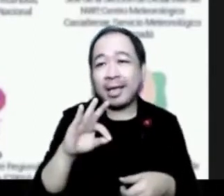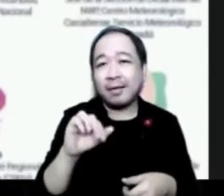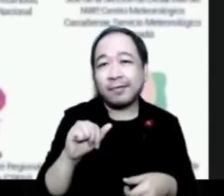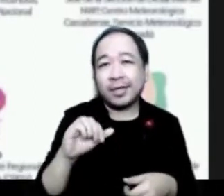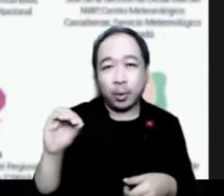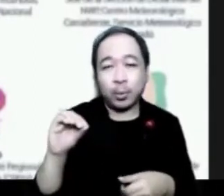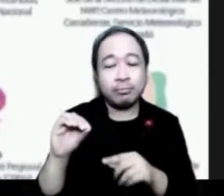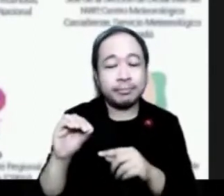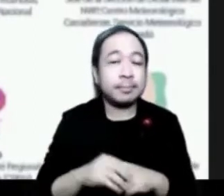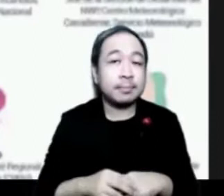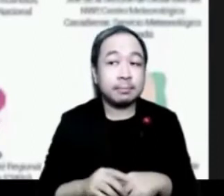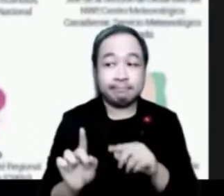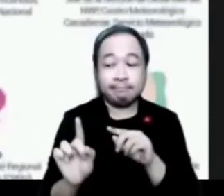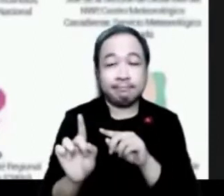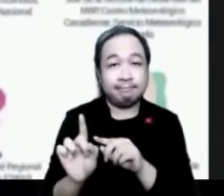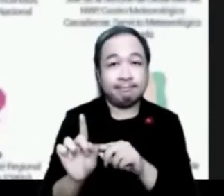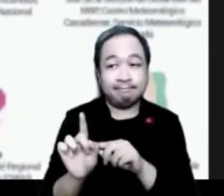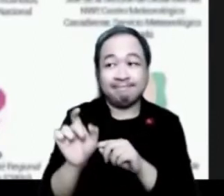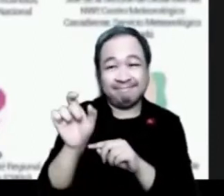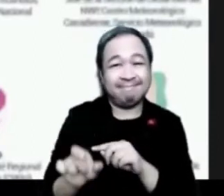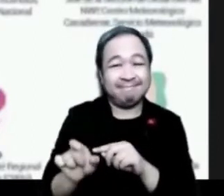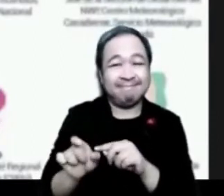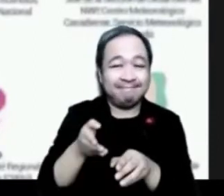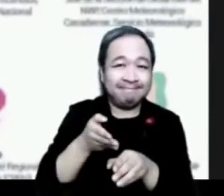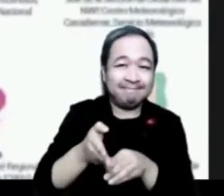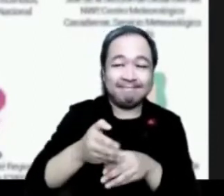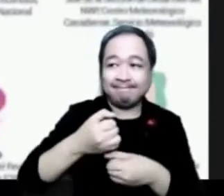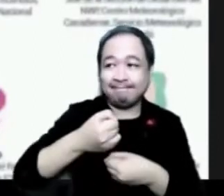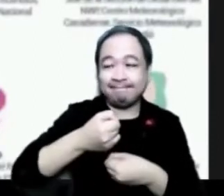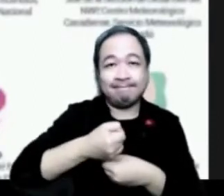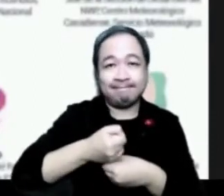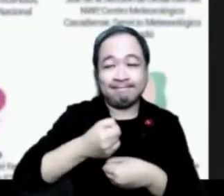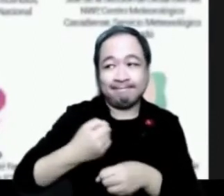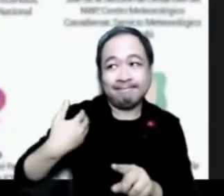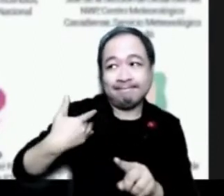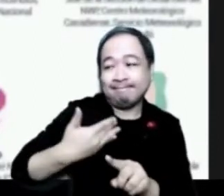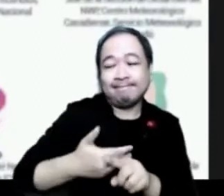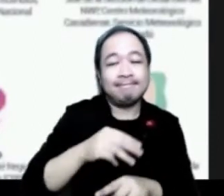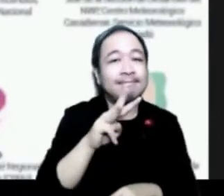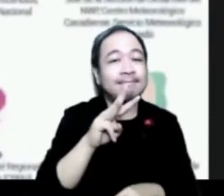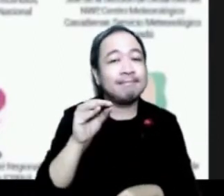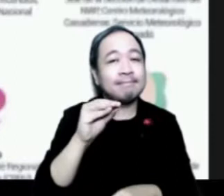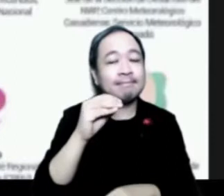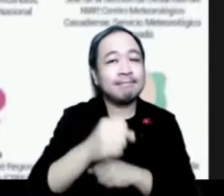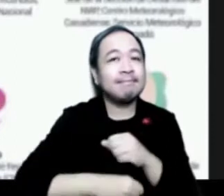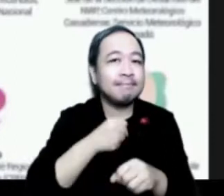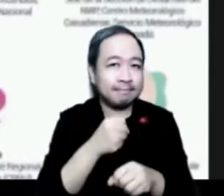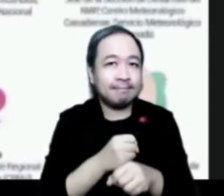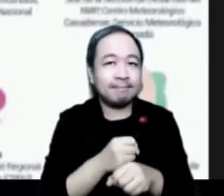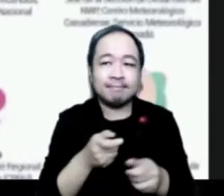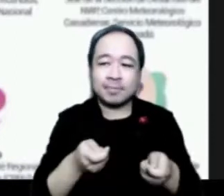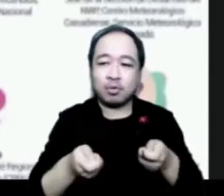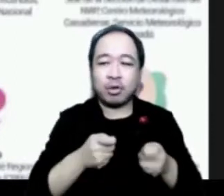of development cooperation after the last 30 years. He has coordinated projects on forestry education and